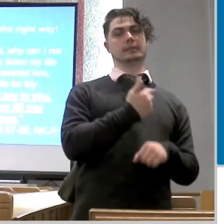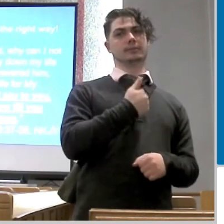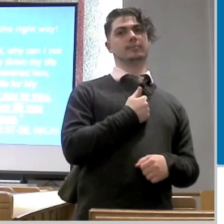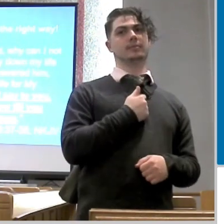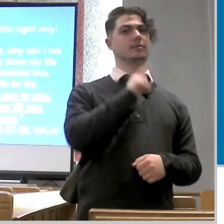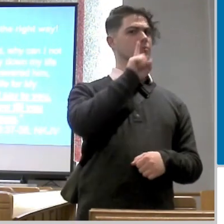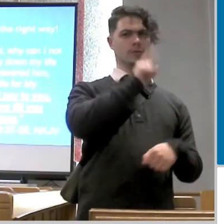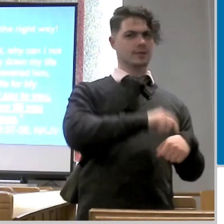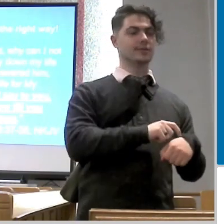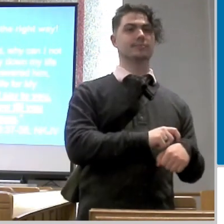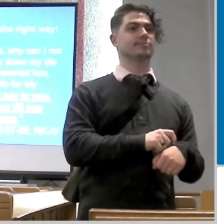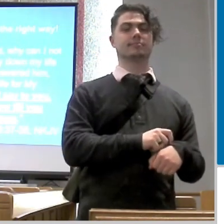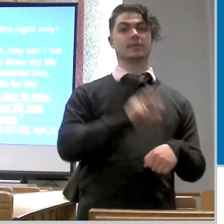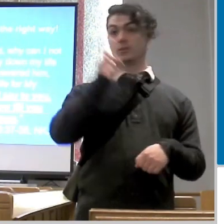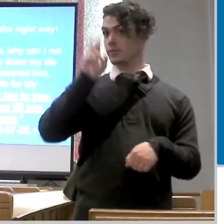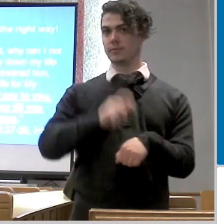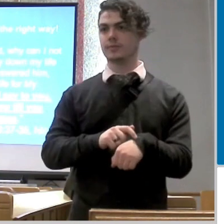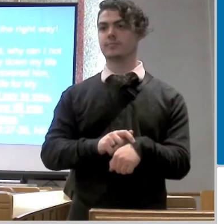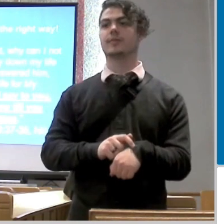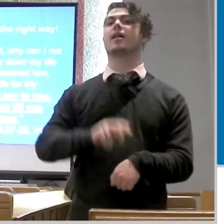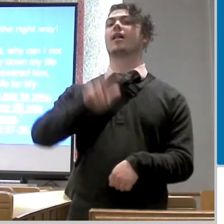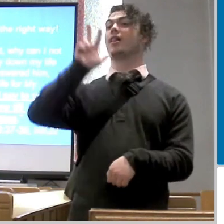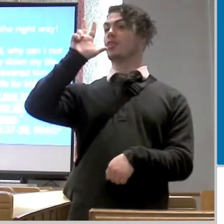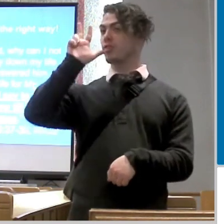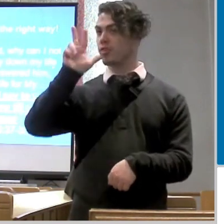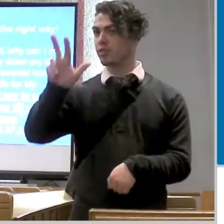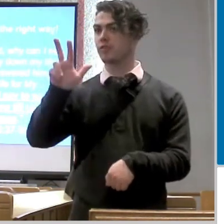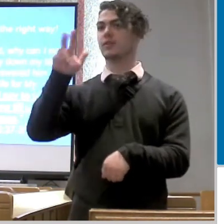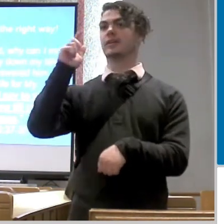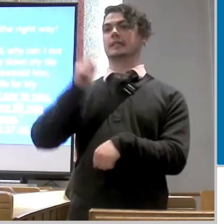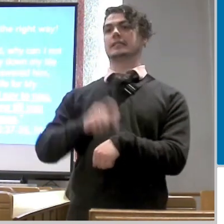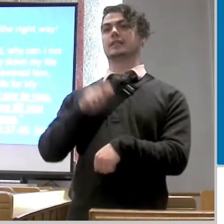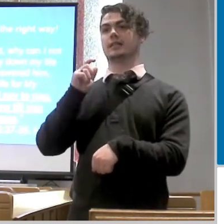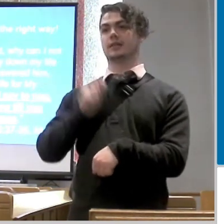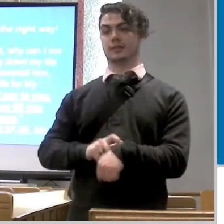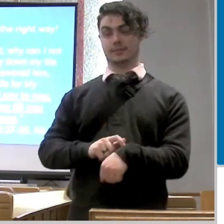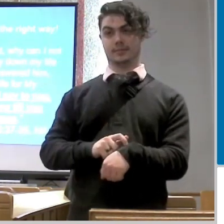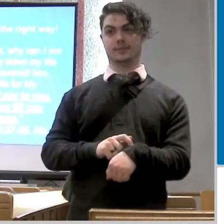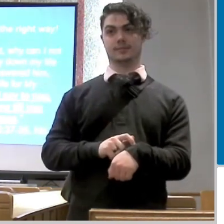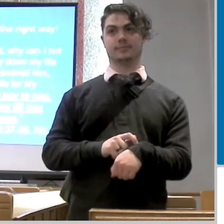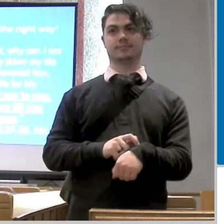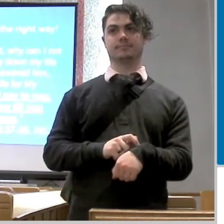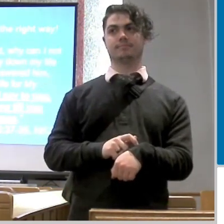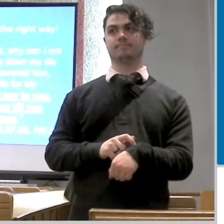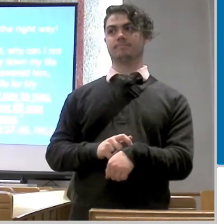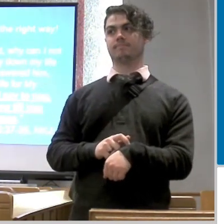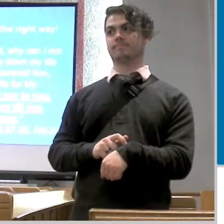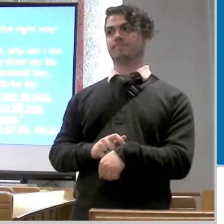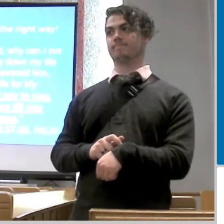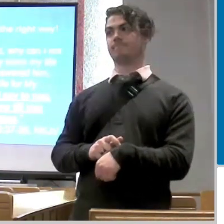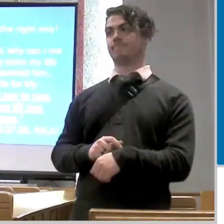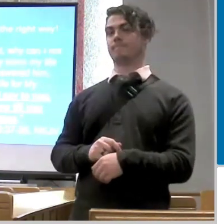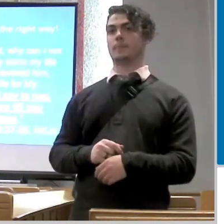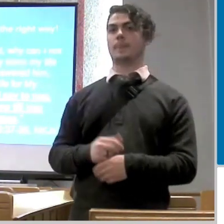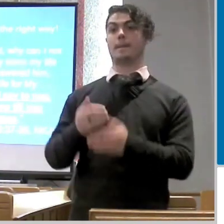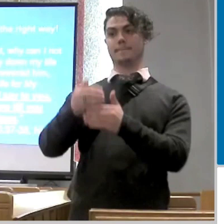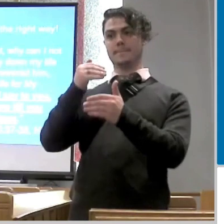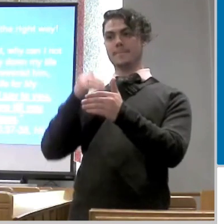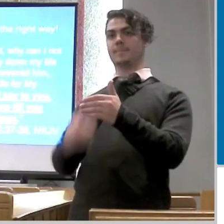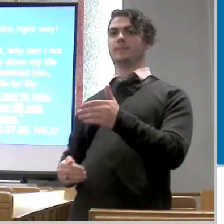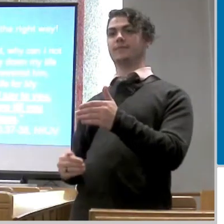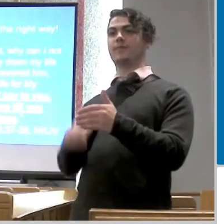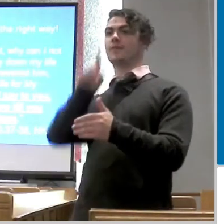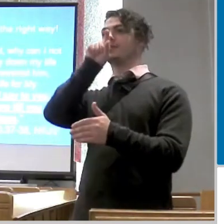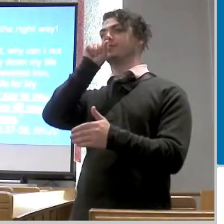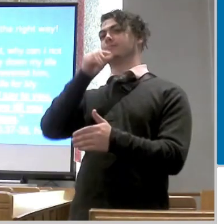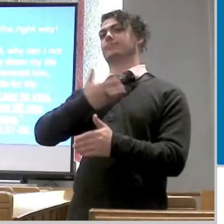one time you're not going to deny me two times you're going to deny me three times and it'll be before the rooster even crows